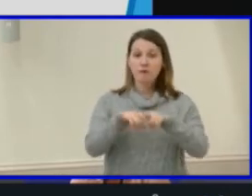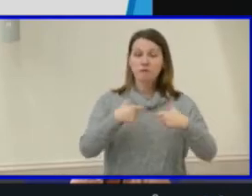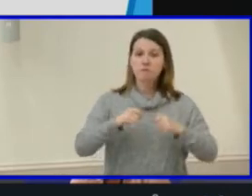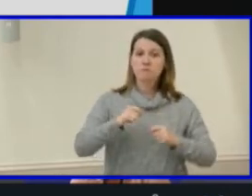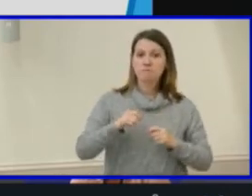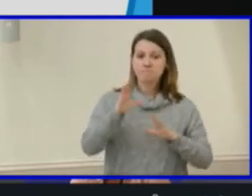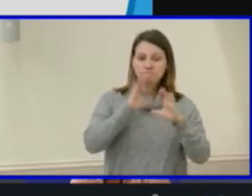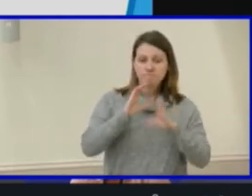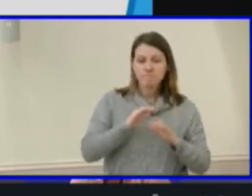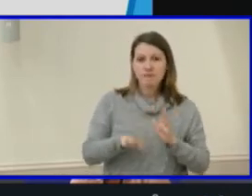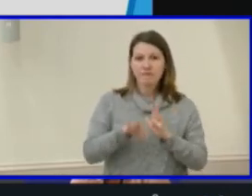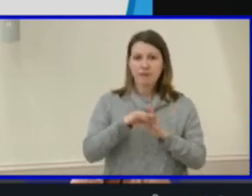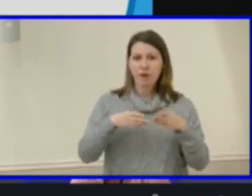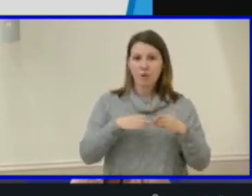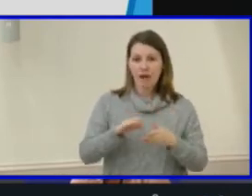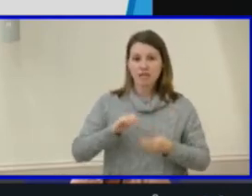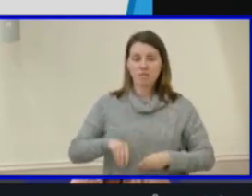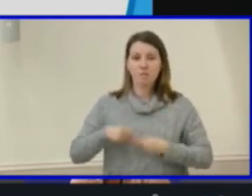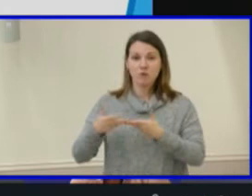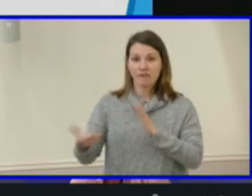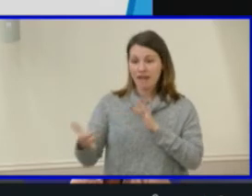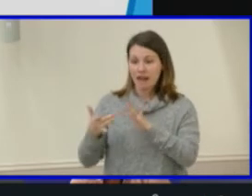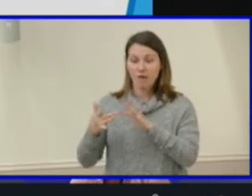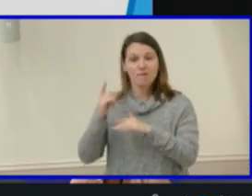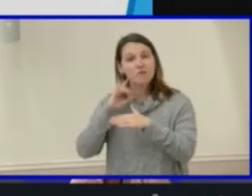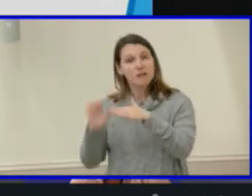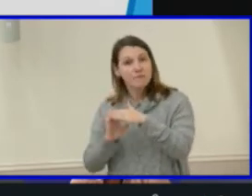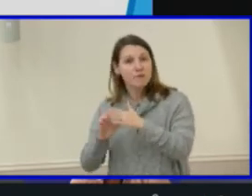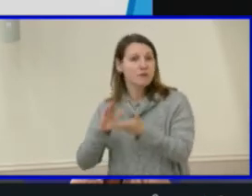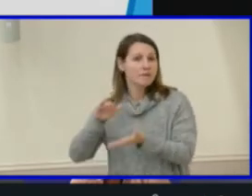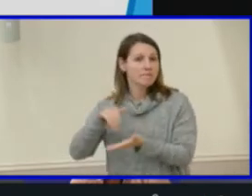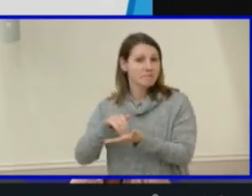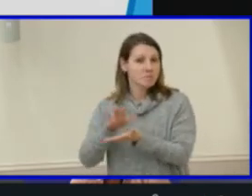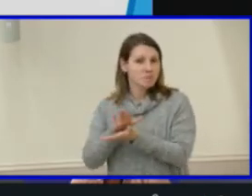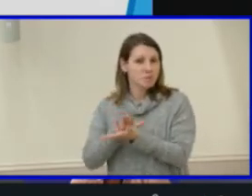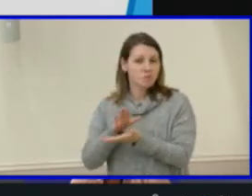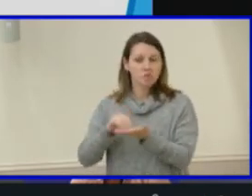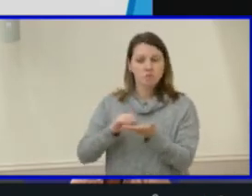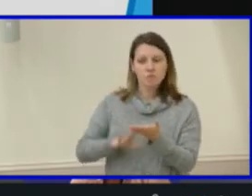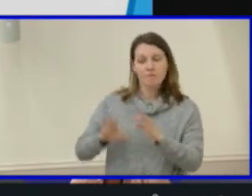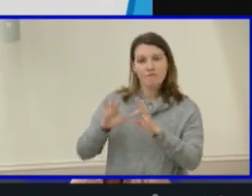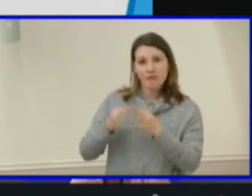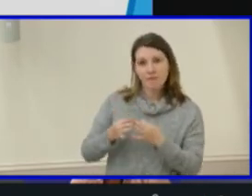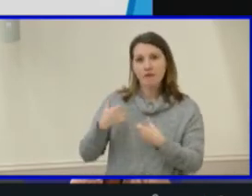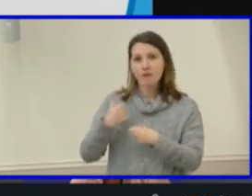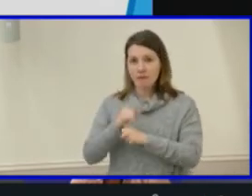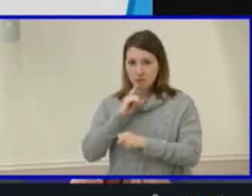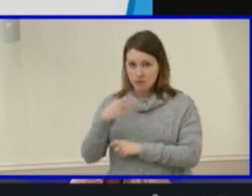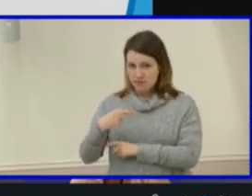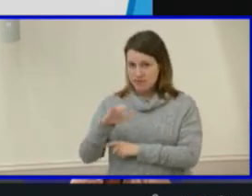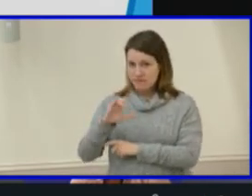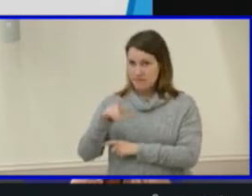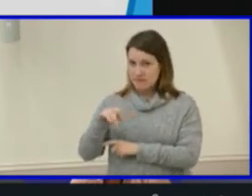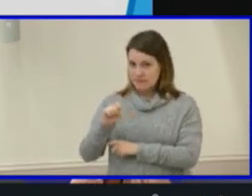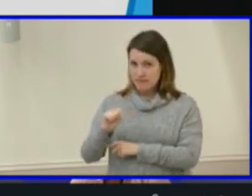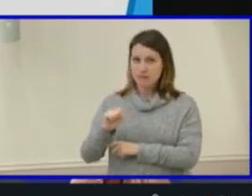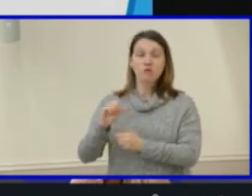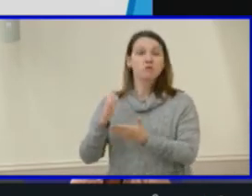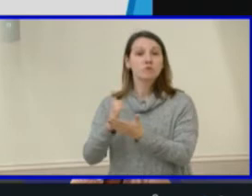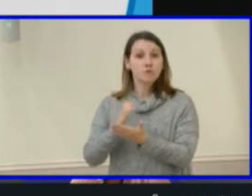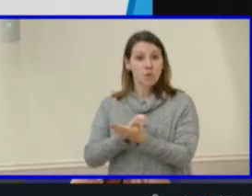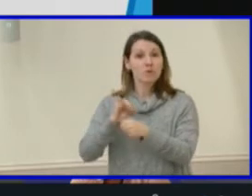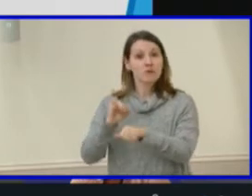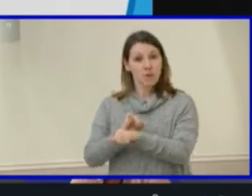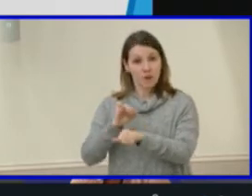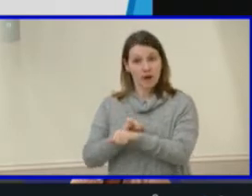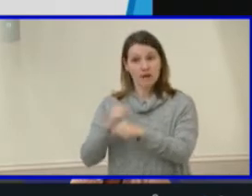provide additional outreach to our elementary and middle school students and families to ensure that Henrico County Public School coursework pathways